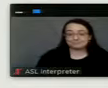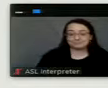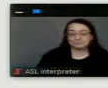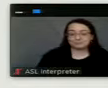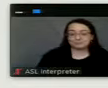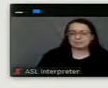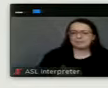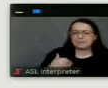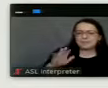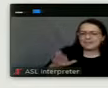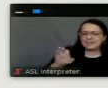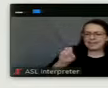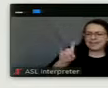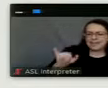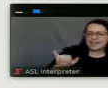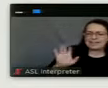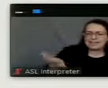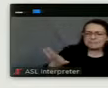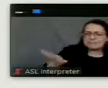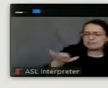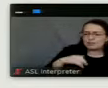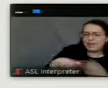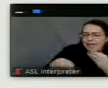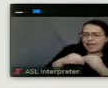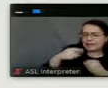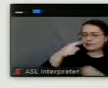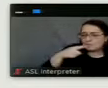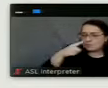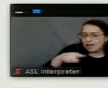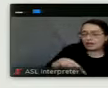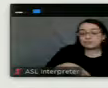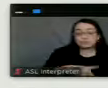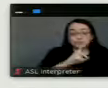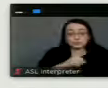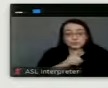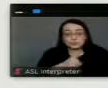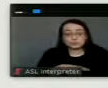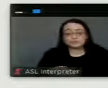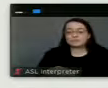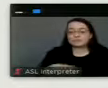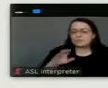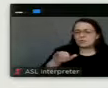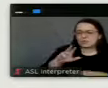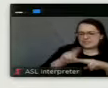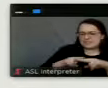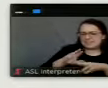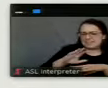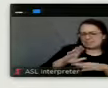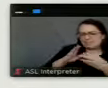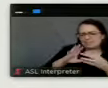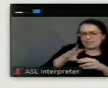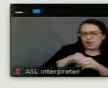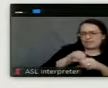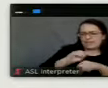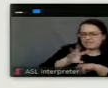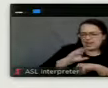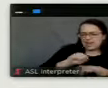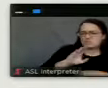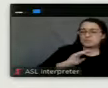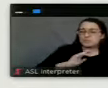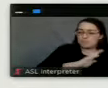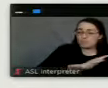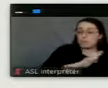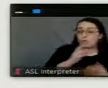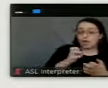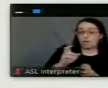Say something real quick, Victoria. Sure. Okay. So sitting on the advisory board, here's some things that I, that I would want